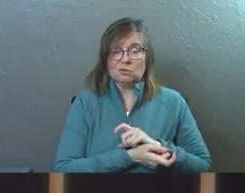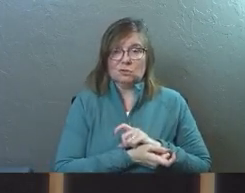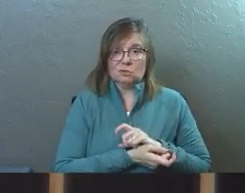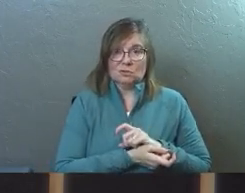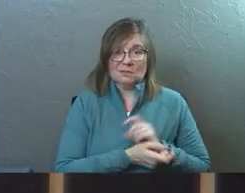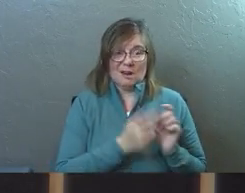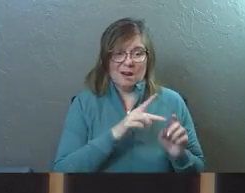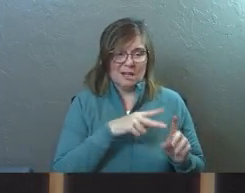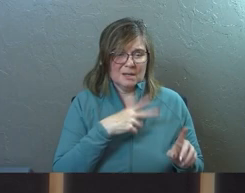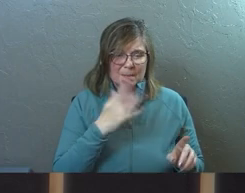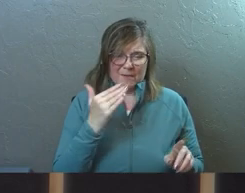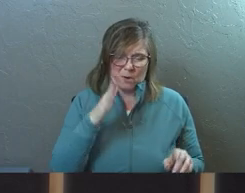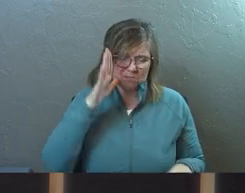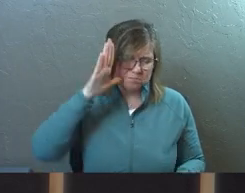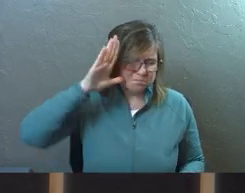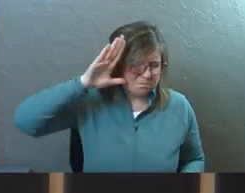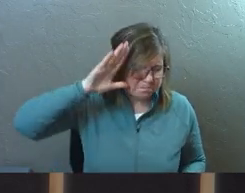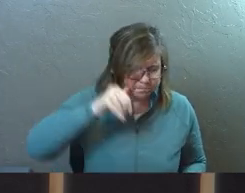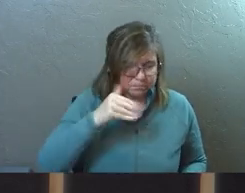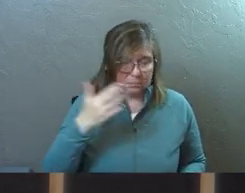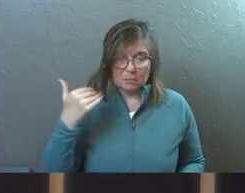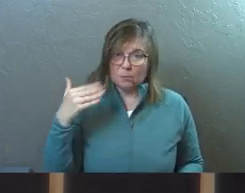his being entrenched, so entrenched.